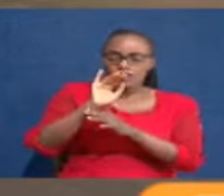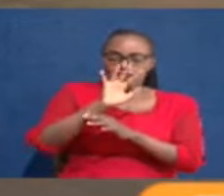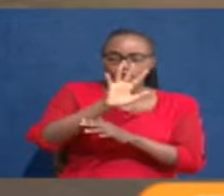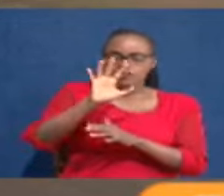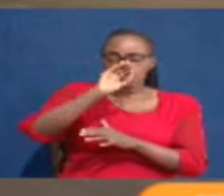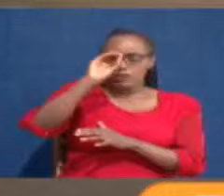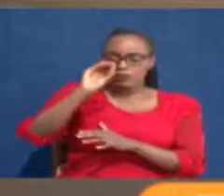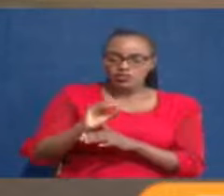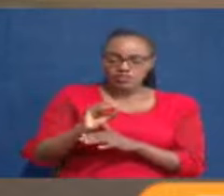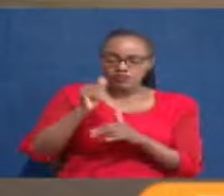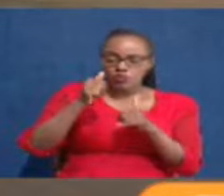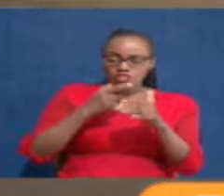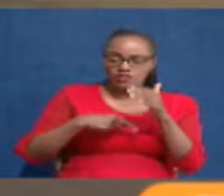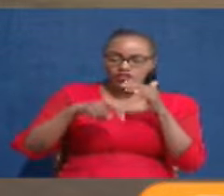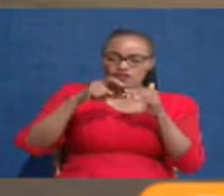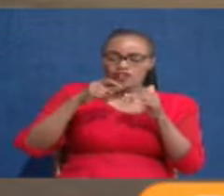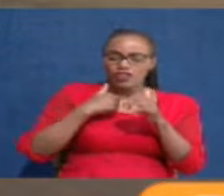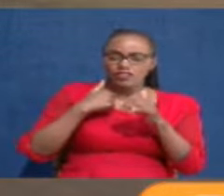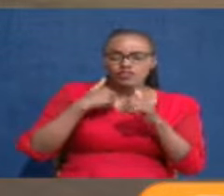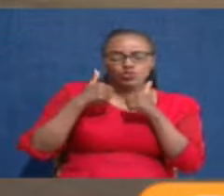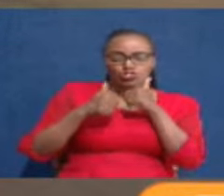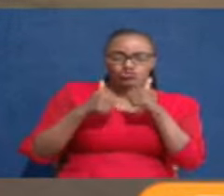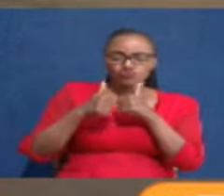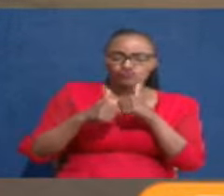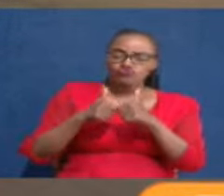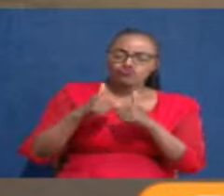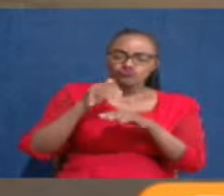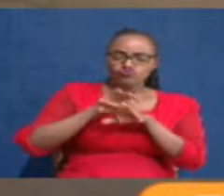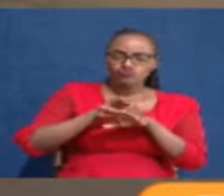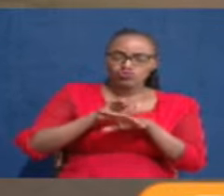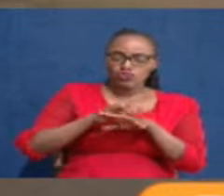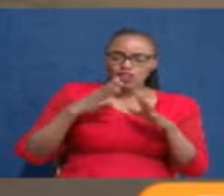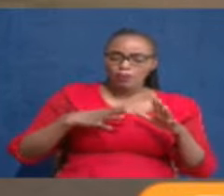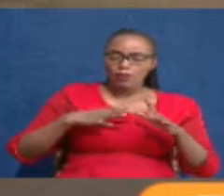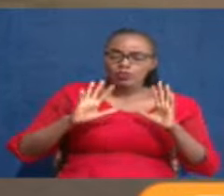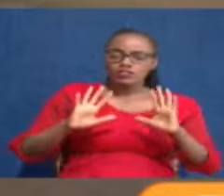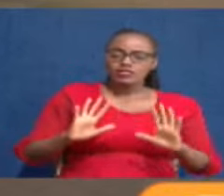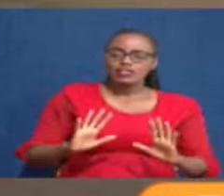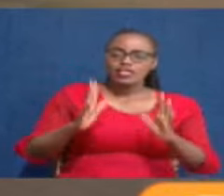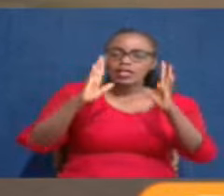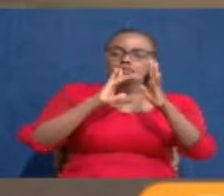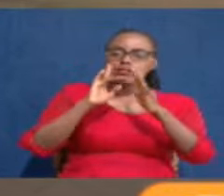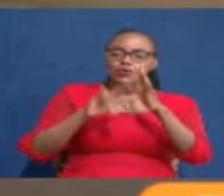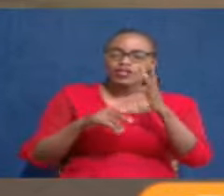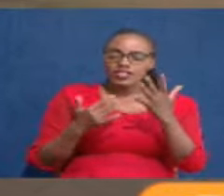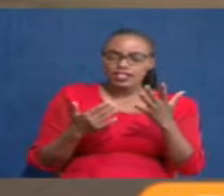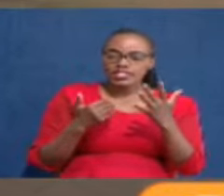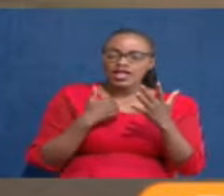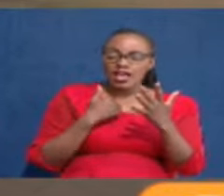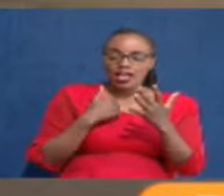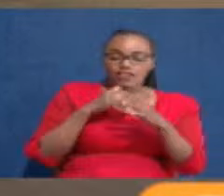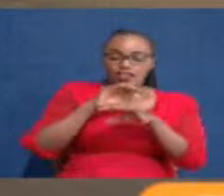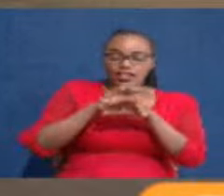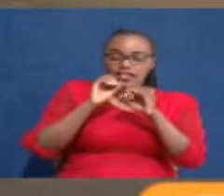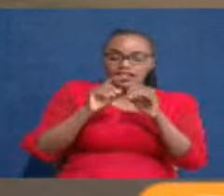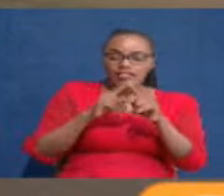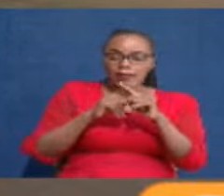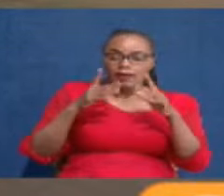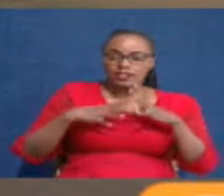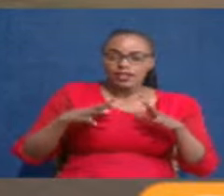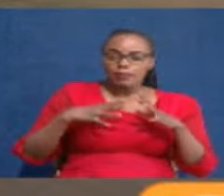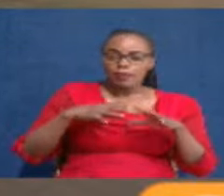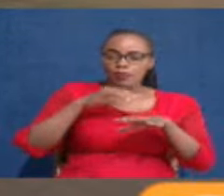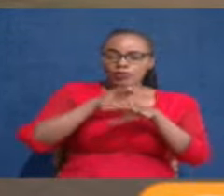himepanda, which is well and good. But, people are celebrating this, saying, well, kama tratibu wazikufatwa, hela za watu zimekuwa